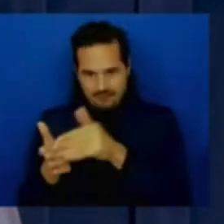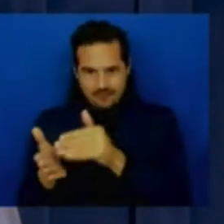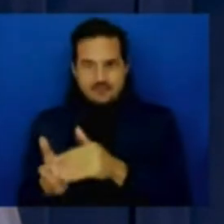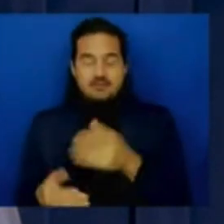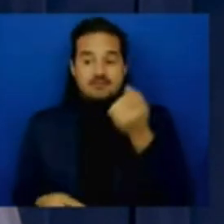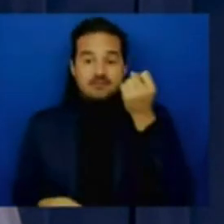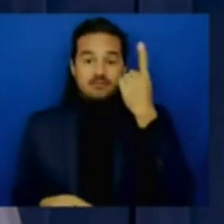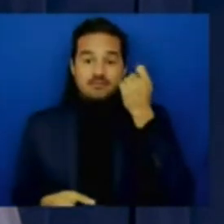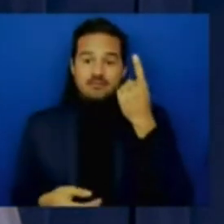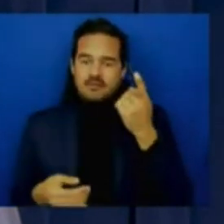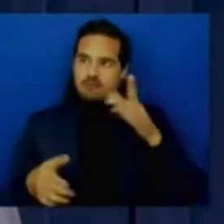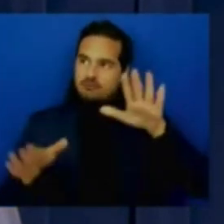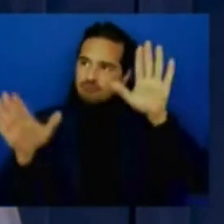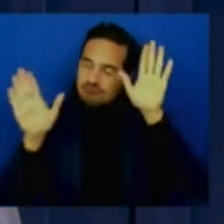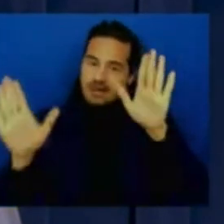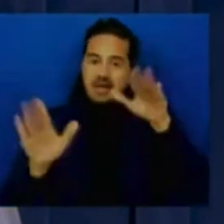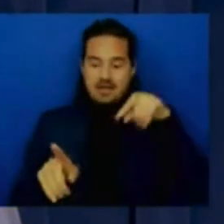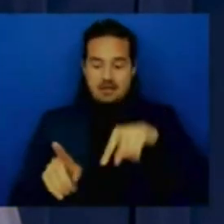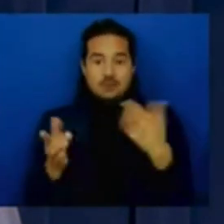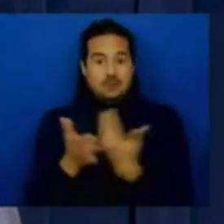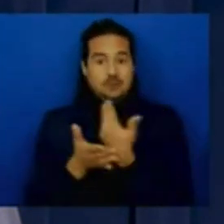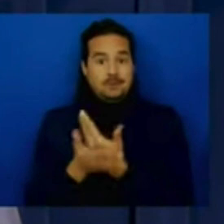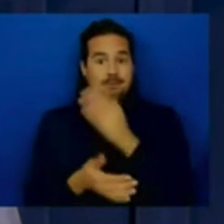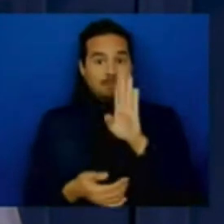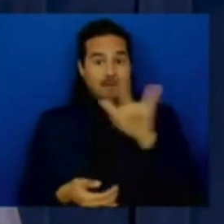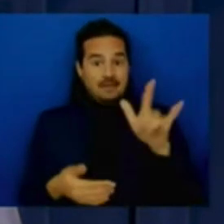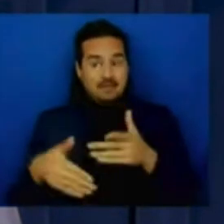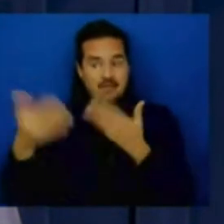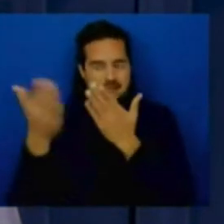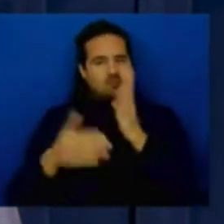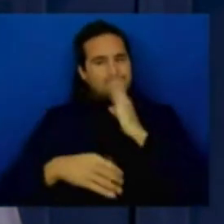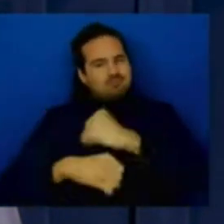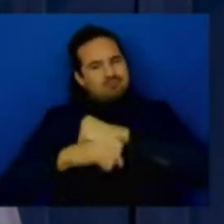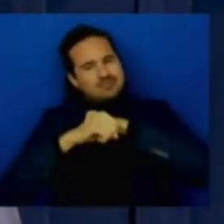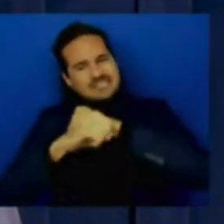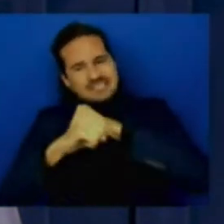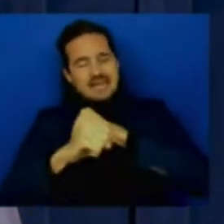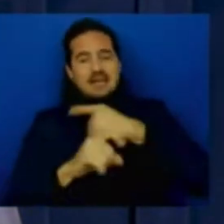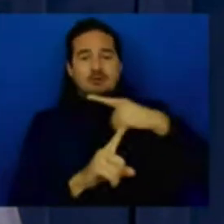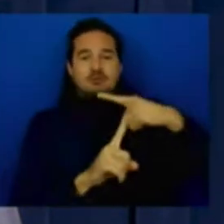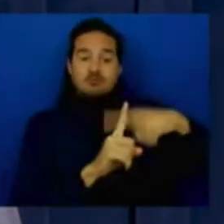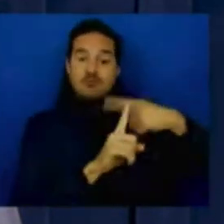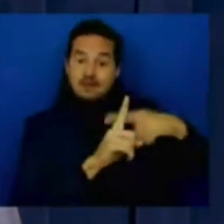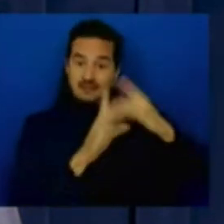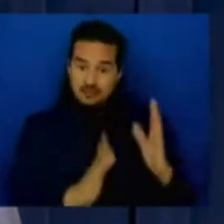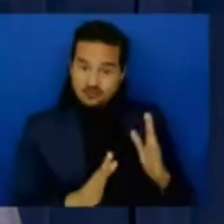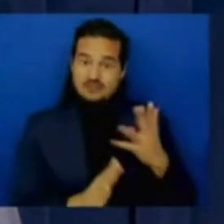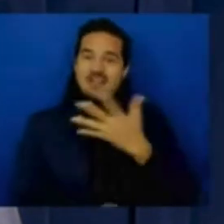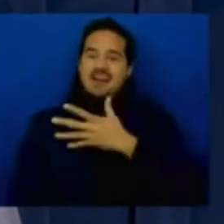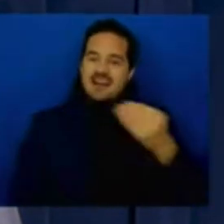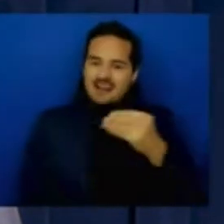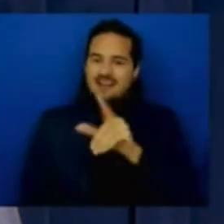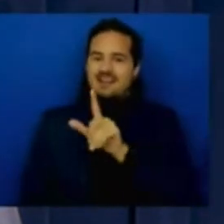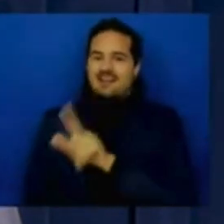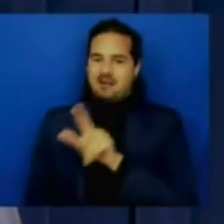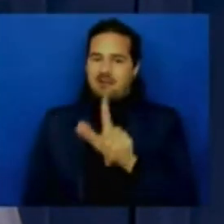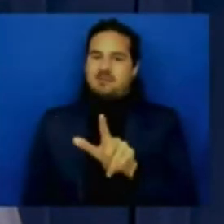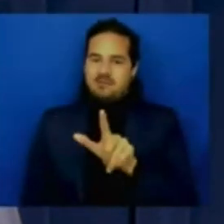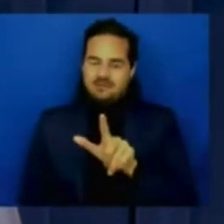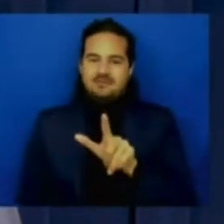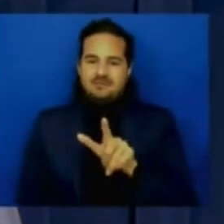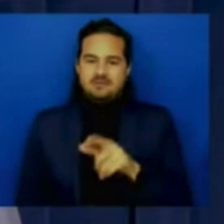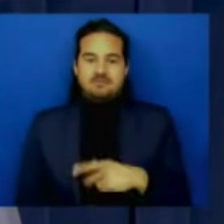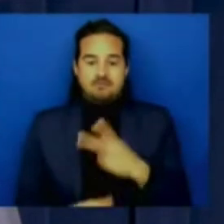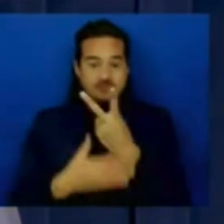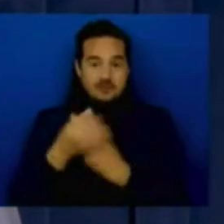people tenants as well as landlords uh and addressing their anxiety head on you know we did this a year ago heck we did this two